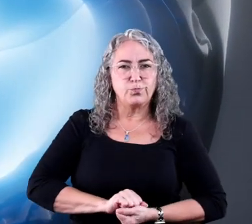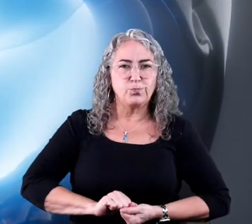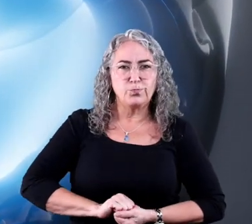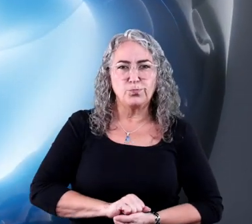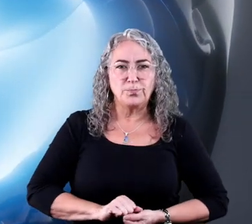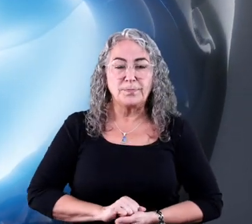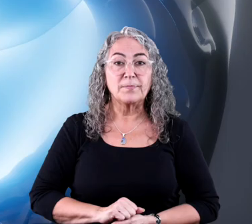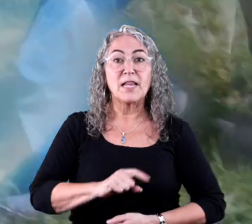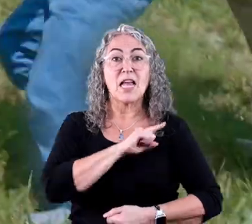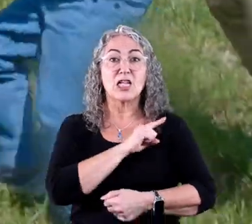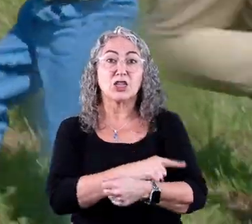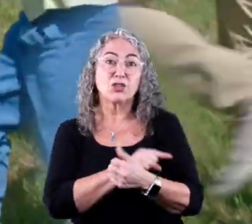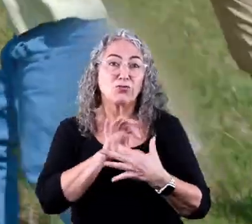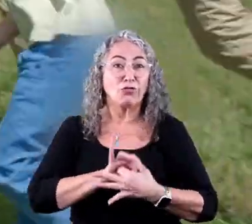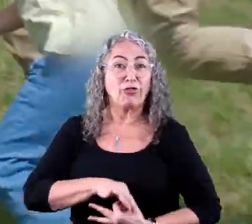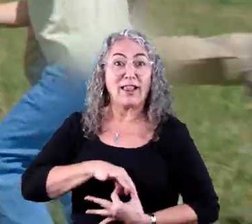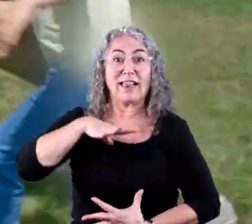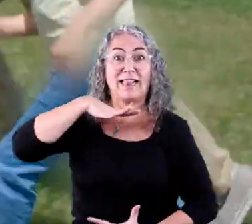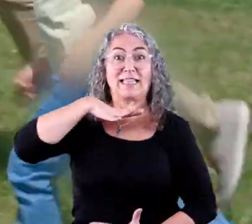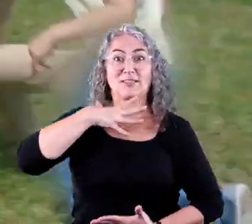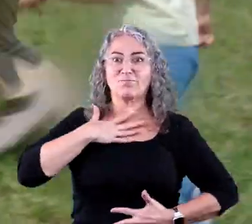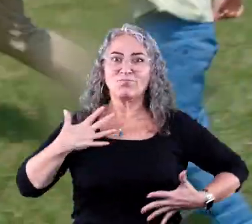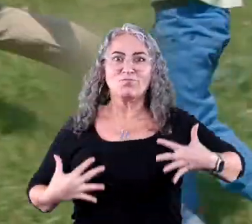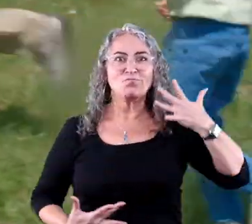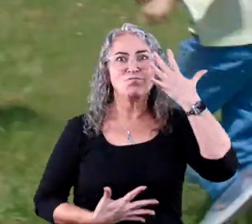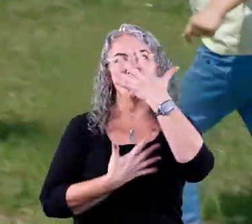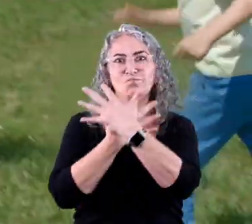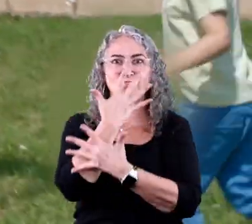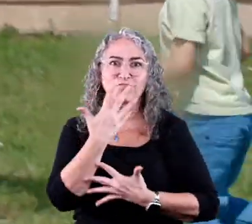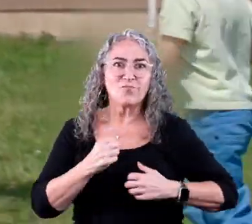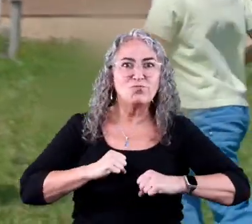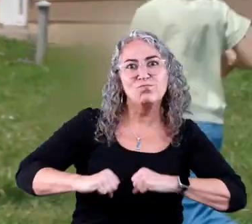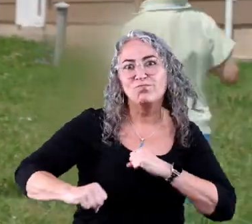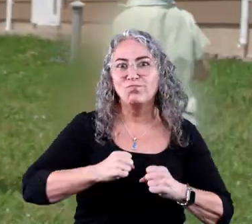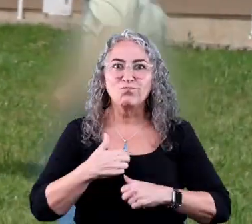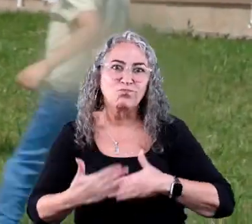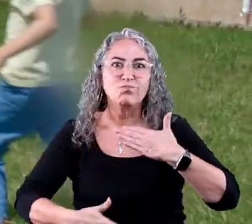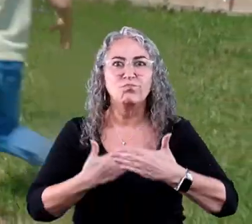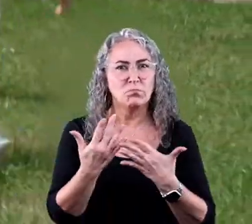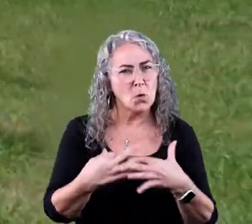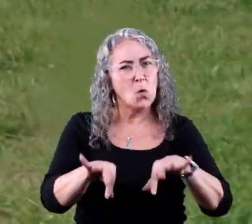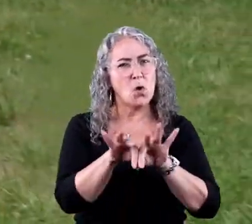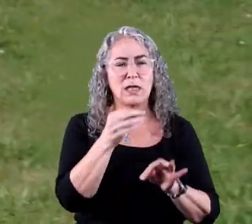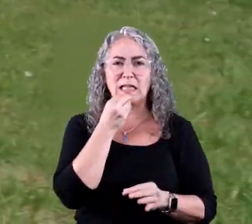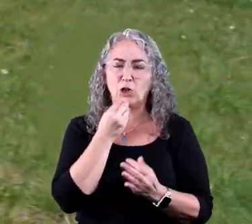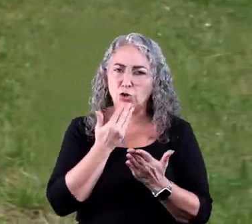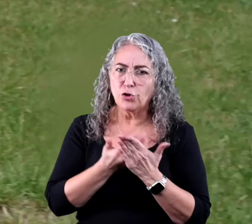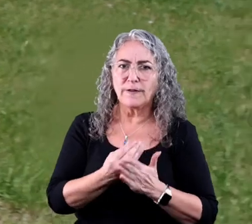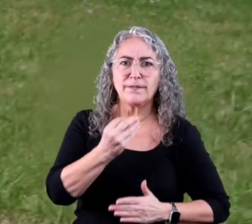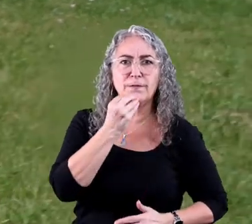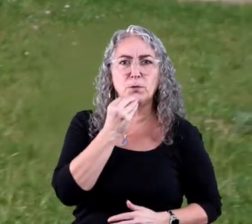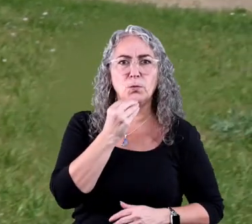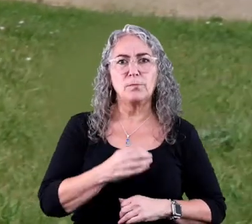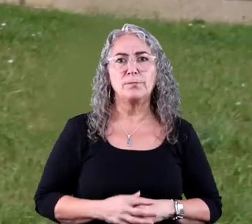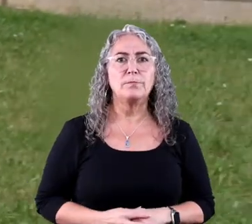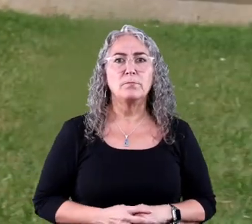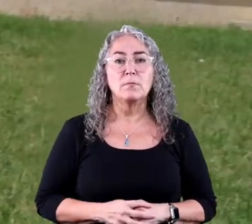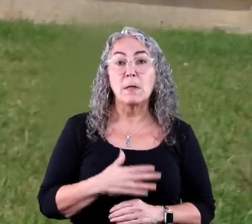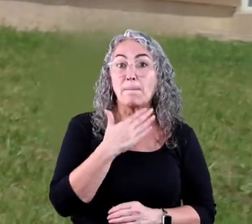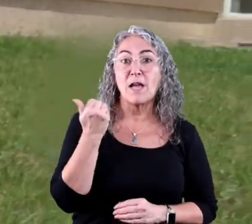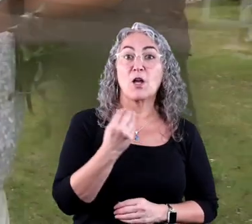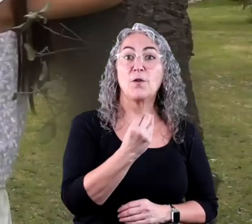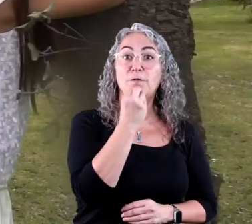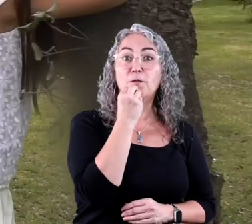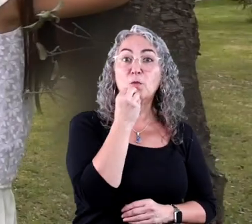digestion. The energy is then released and feeds your body. That's why it's so important to eat good food.